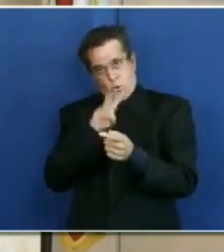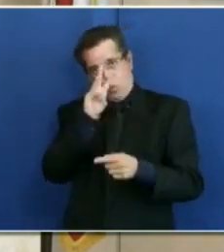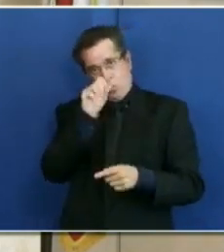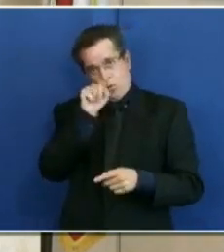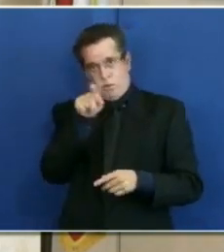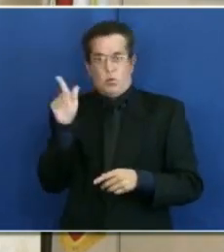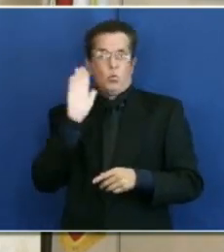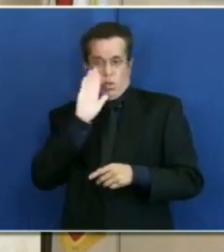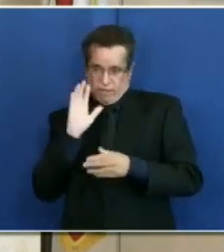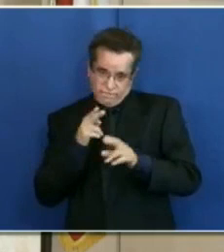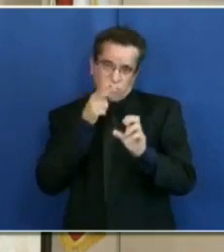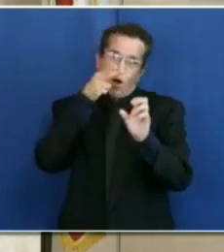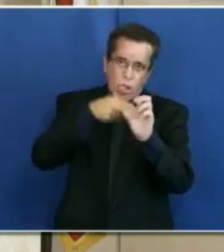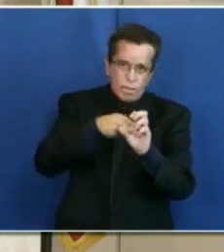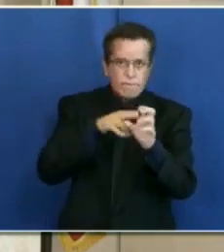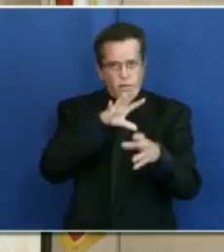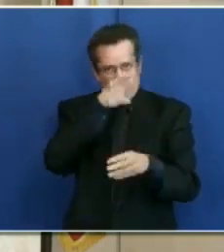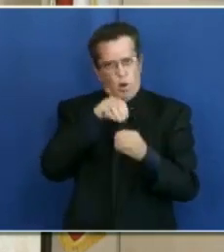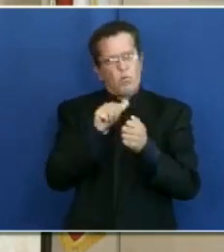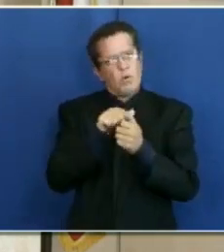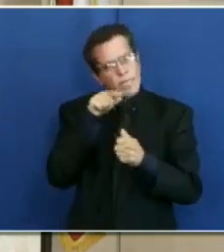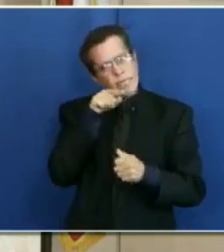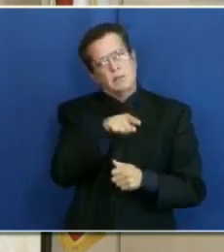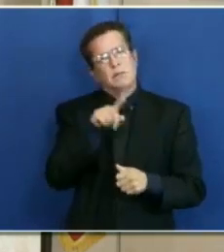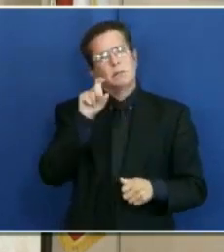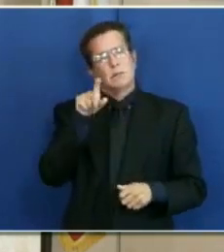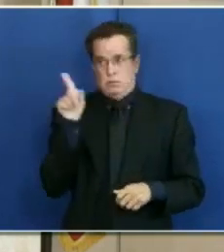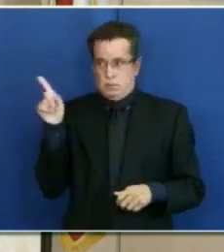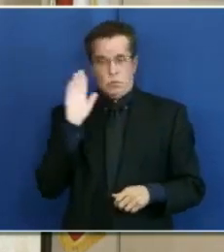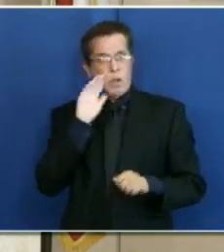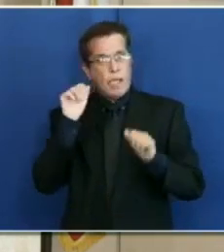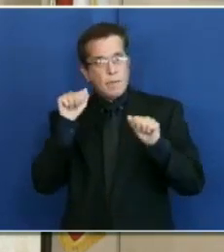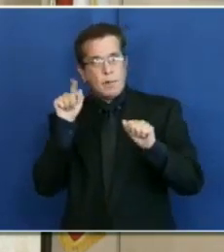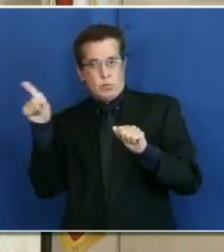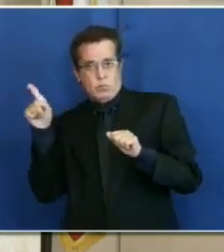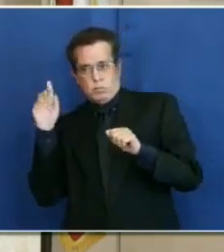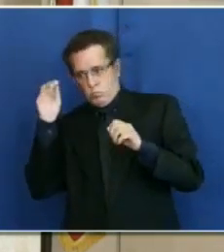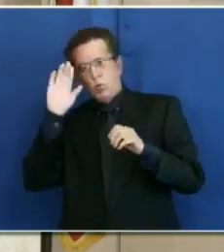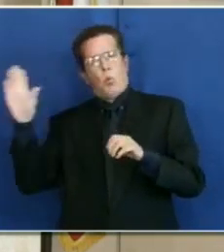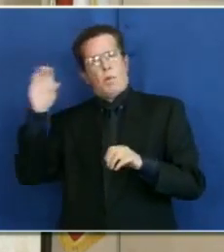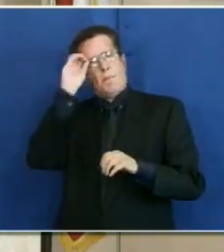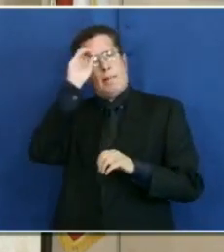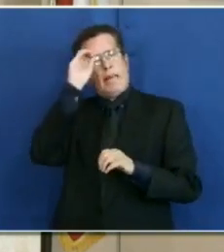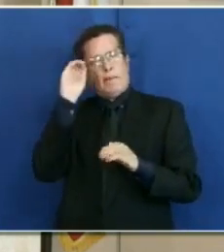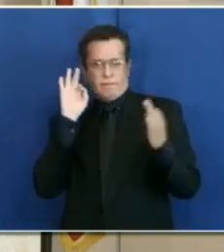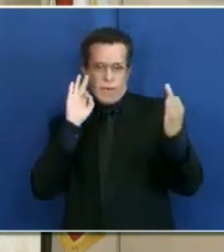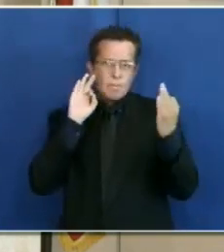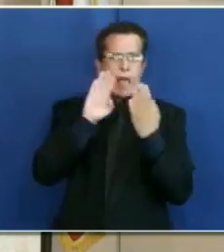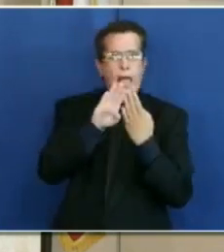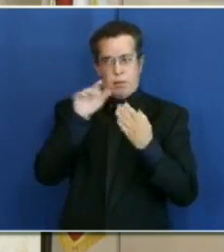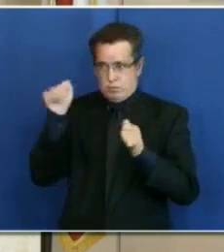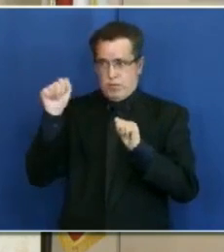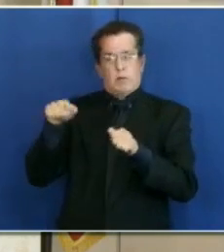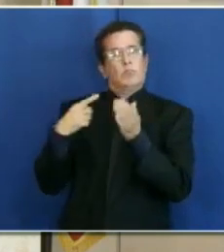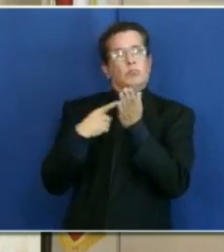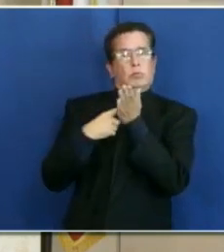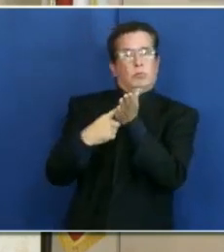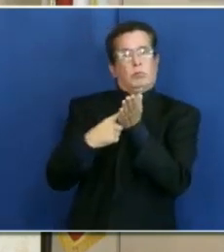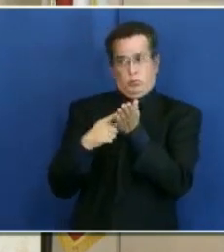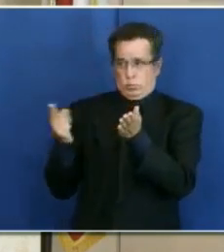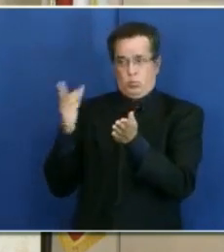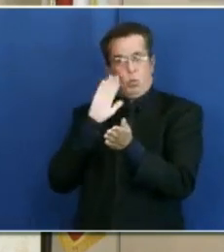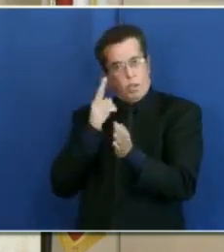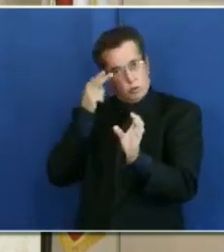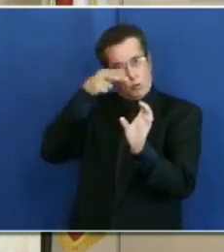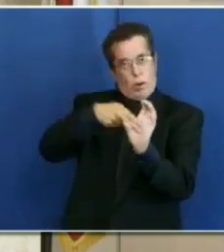San Diego obviously representing us, but will you be able to give feedback in terms of what you feel is appropriate for our county?